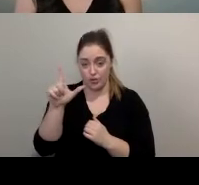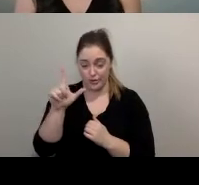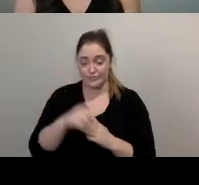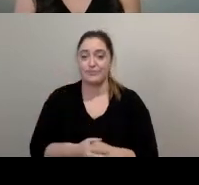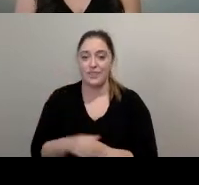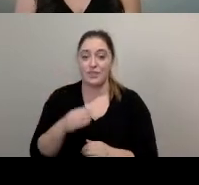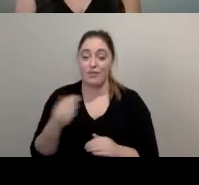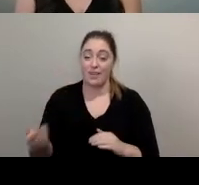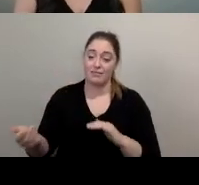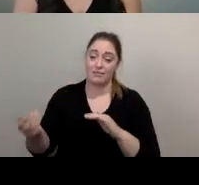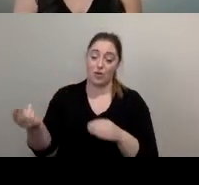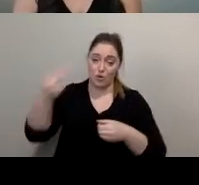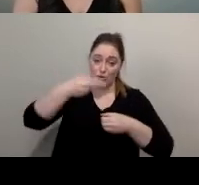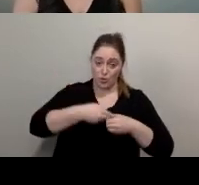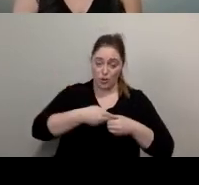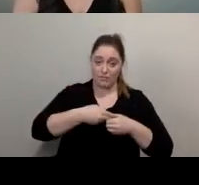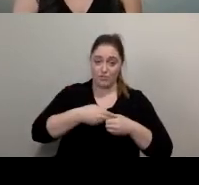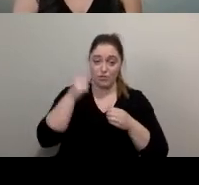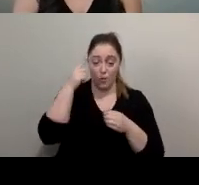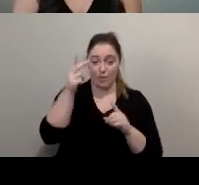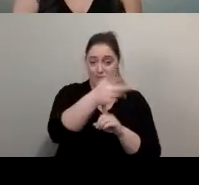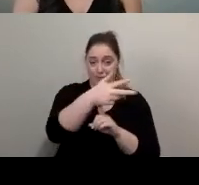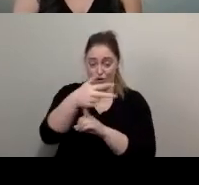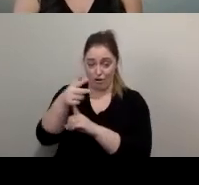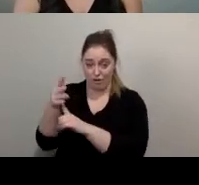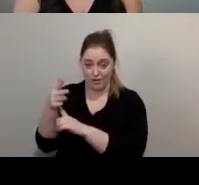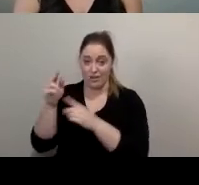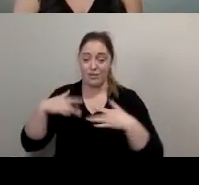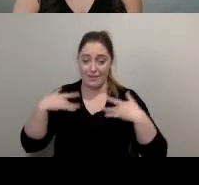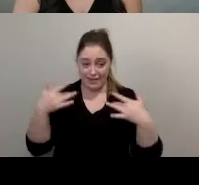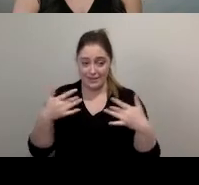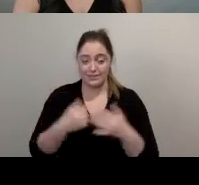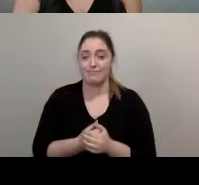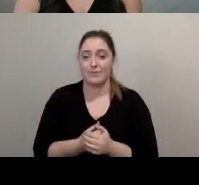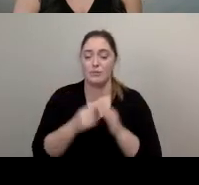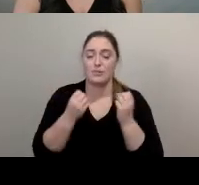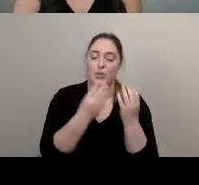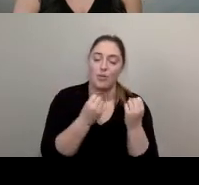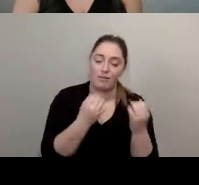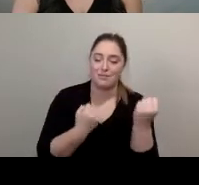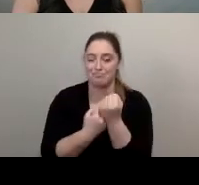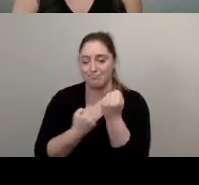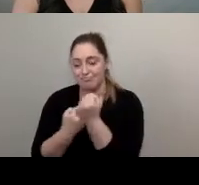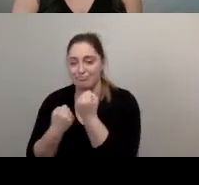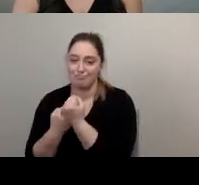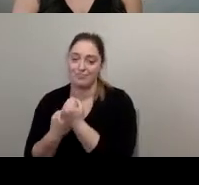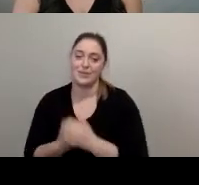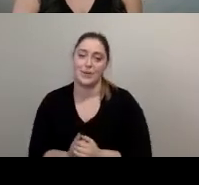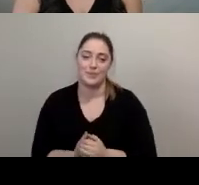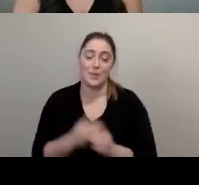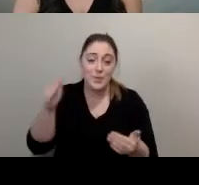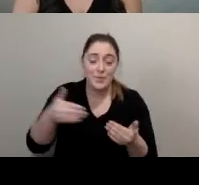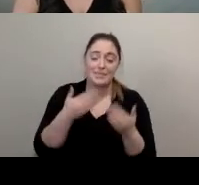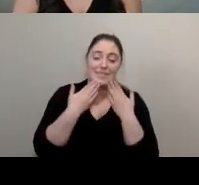to help our videography for the events and we're so full to have their support so um welcome